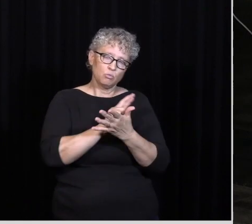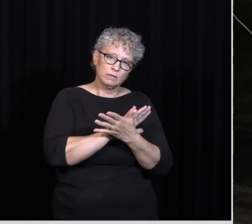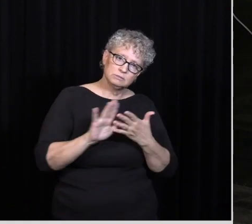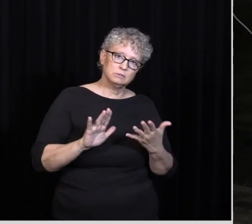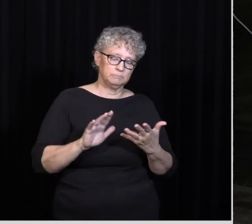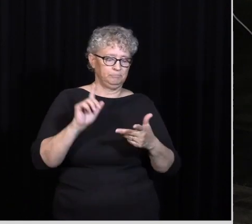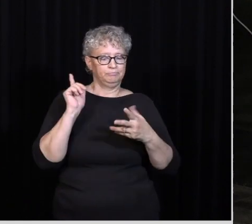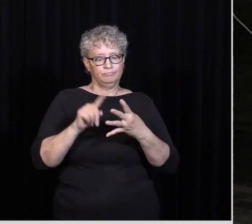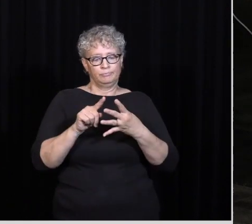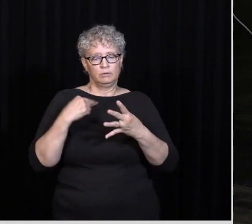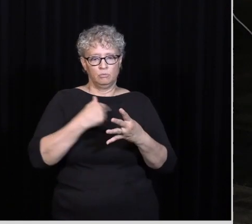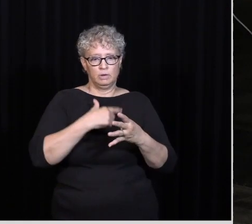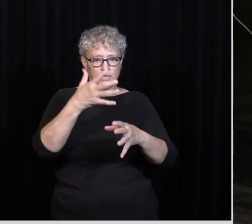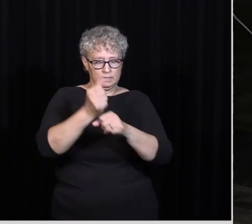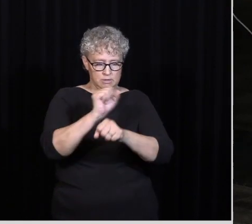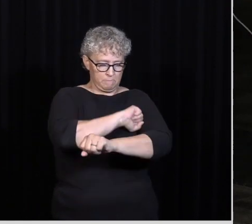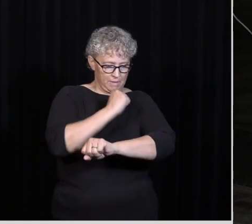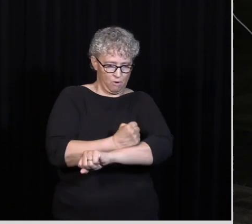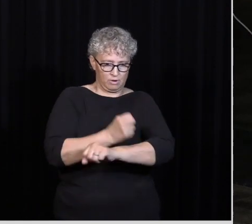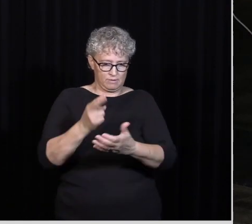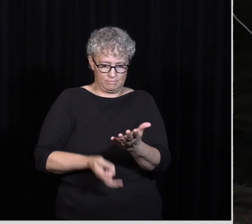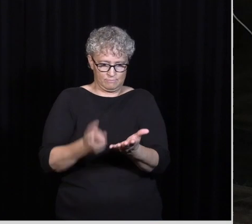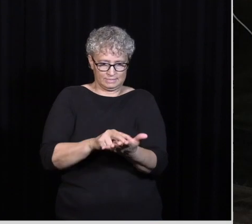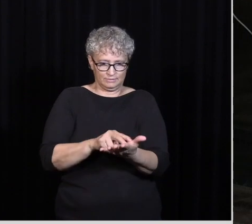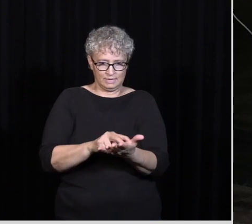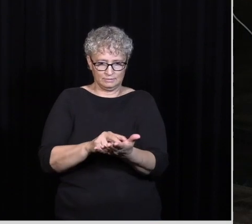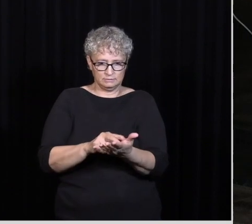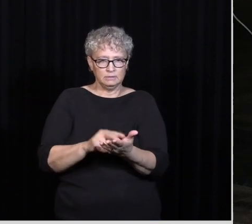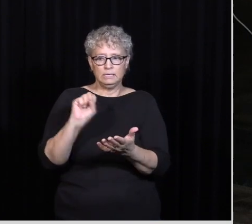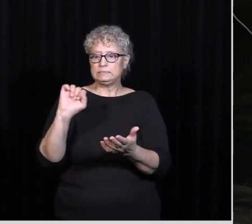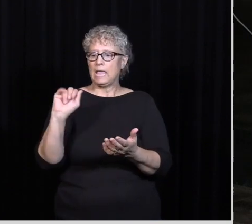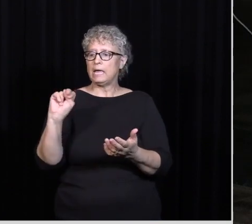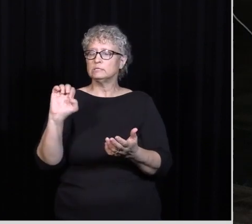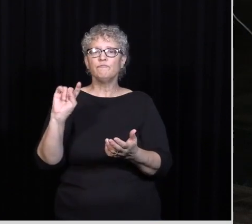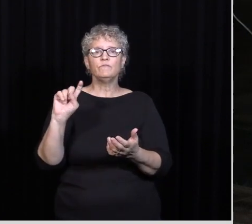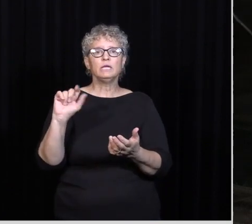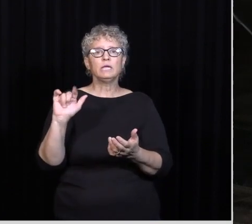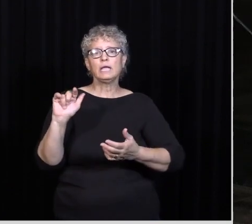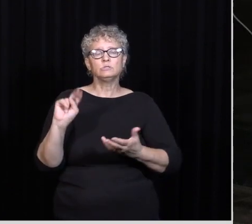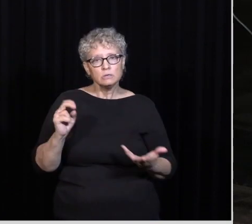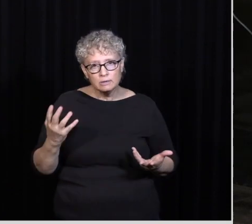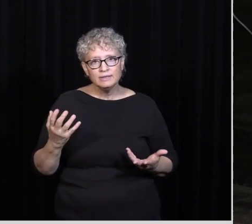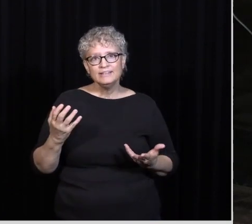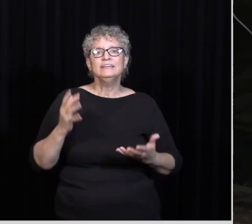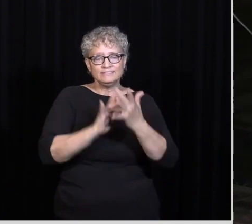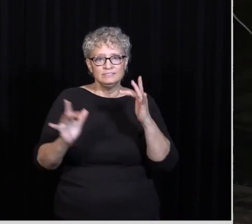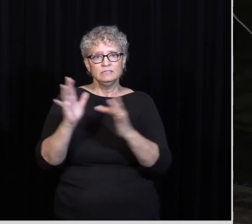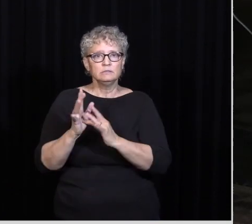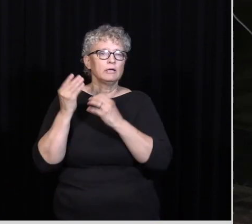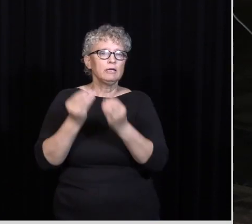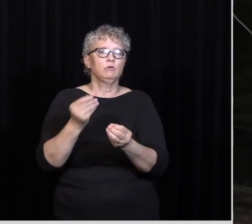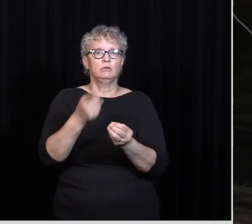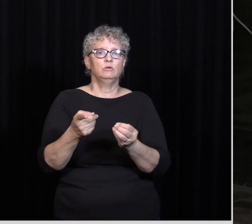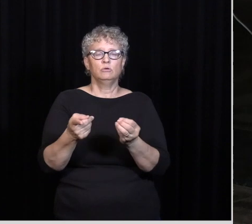Second We Gain The Power Of The Resurrection Sanctification Do You Know That Jesus Is Giving You